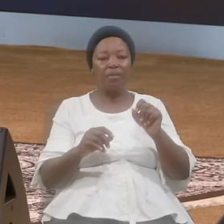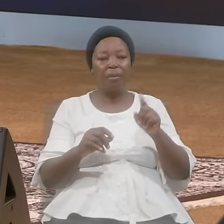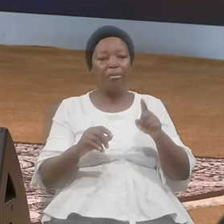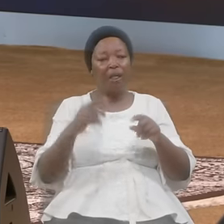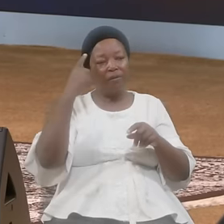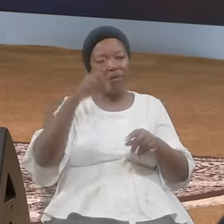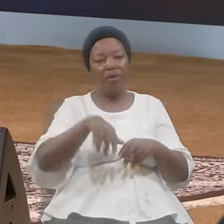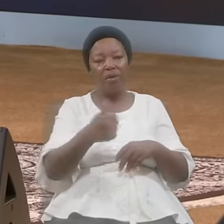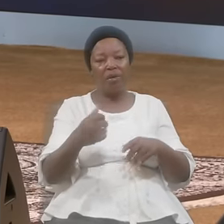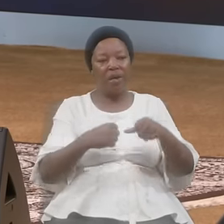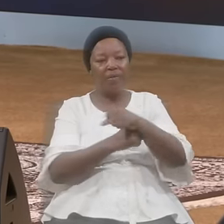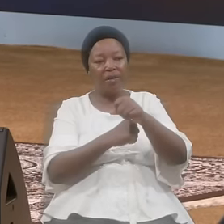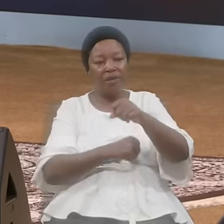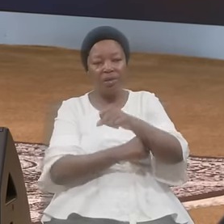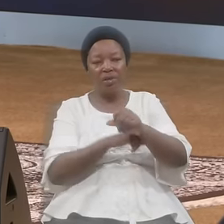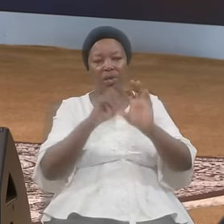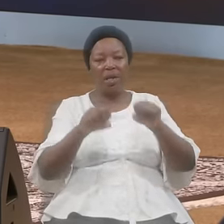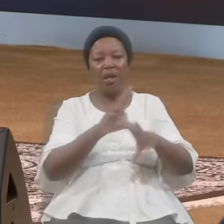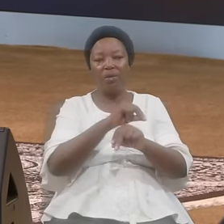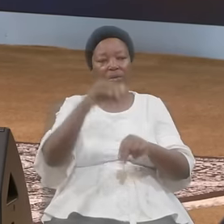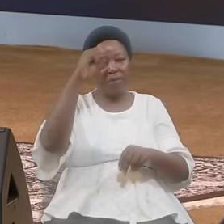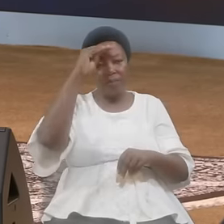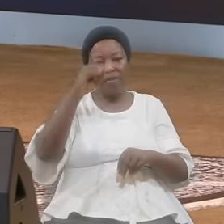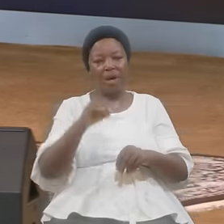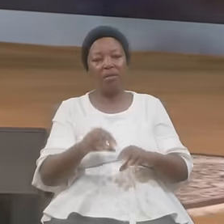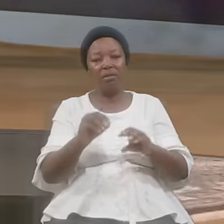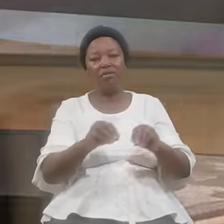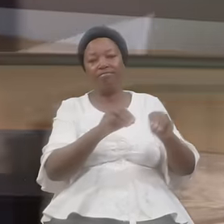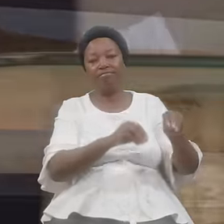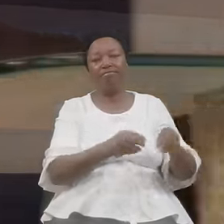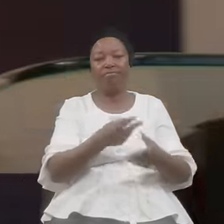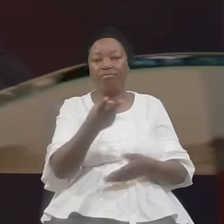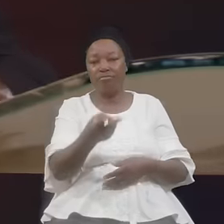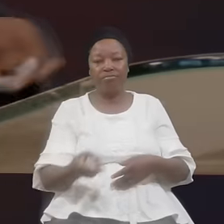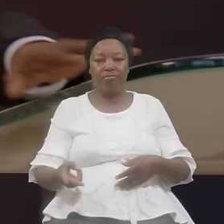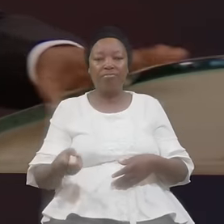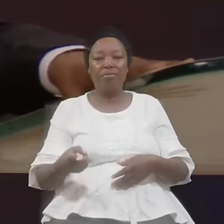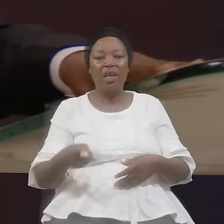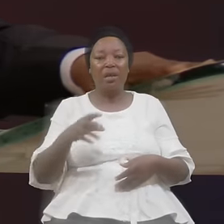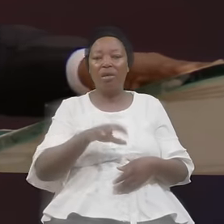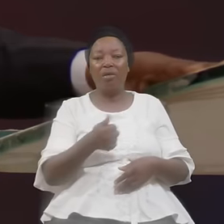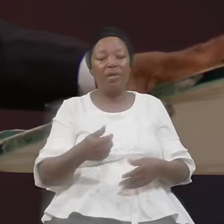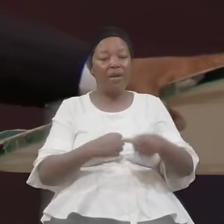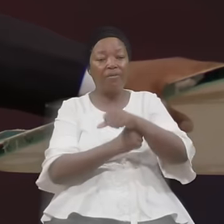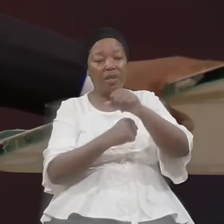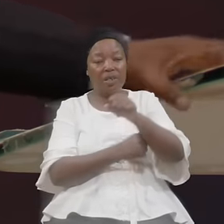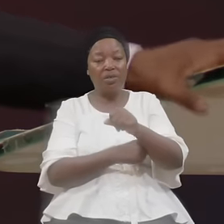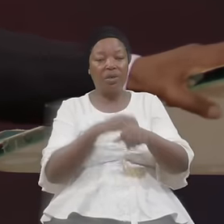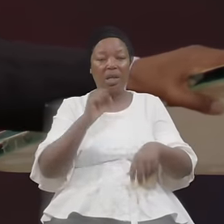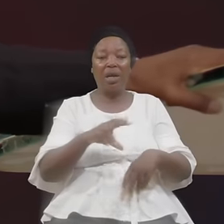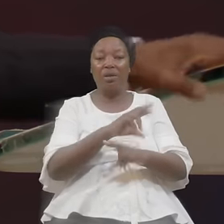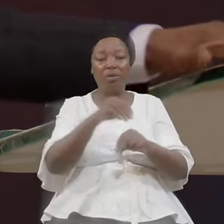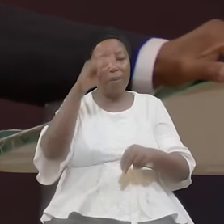Foundation Can No Man Lay All The Foundation Can No